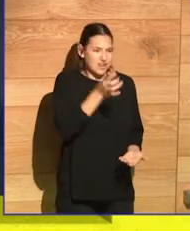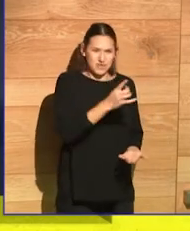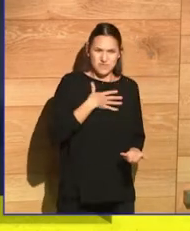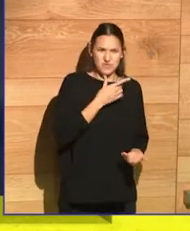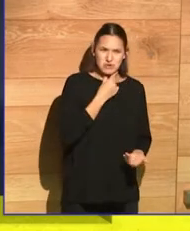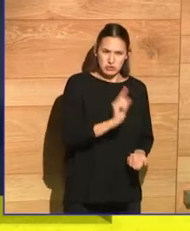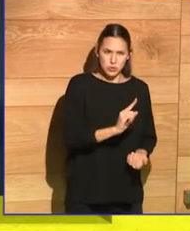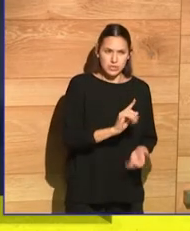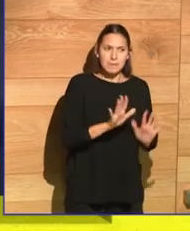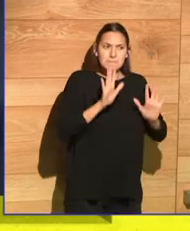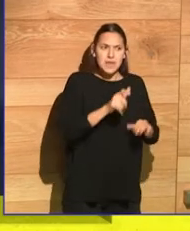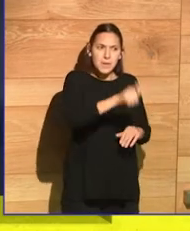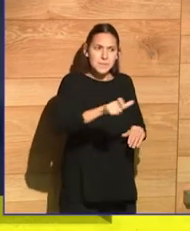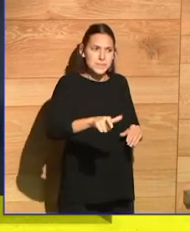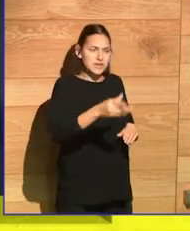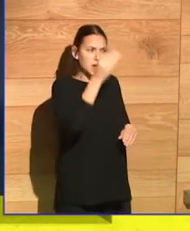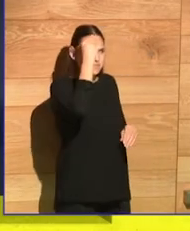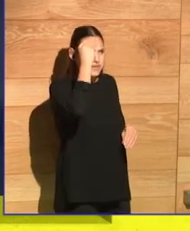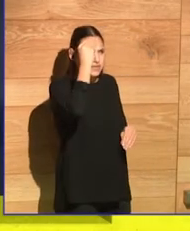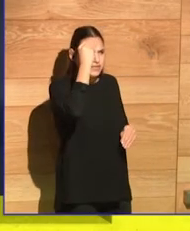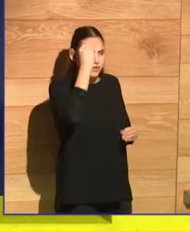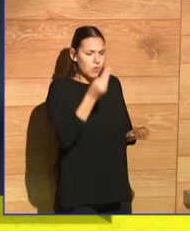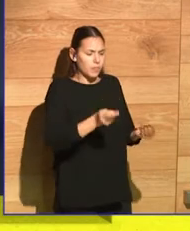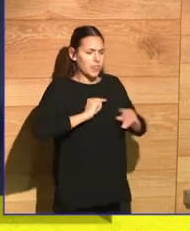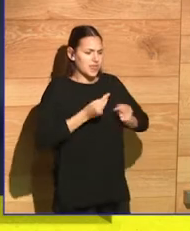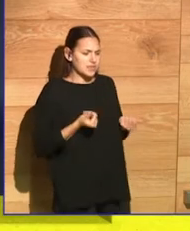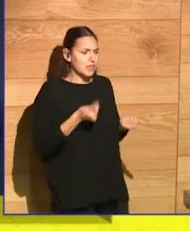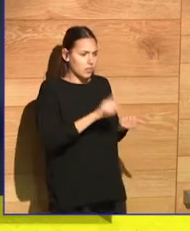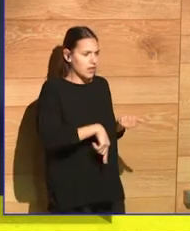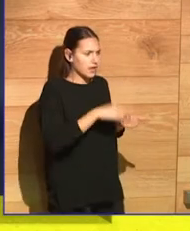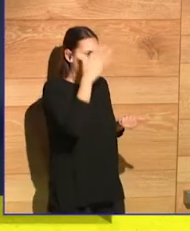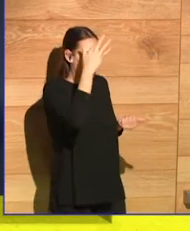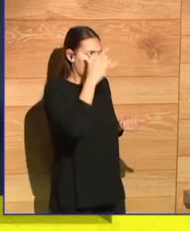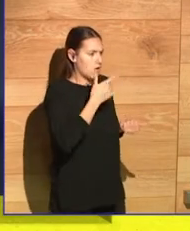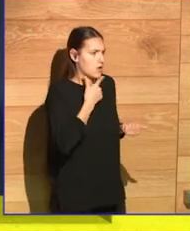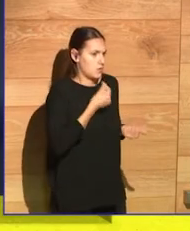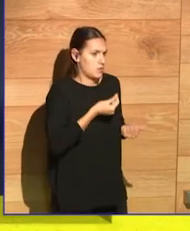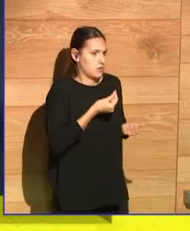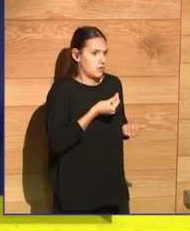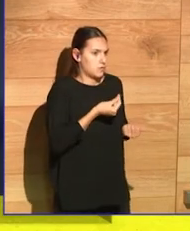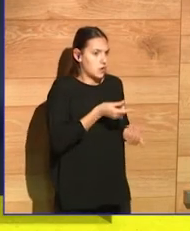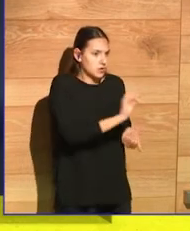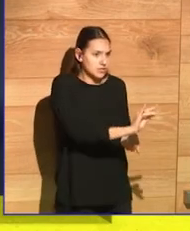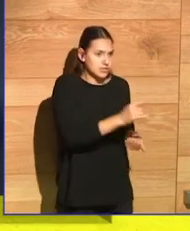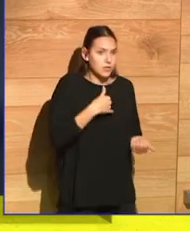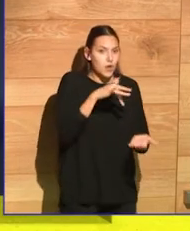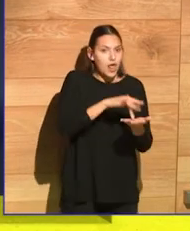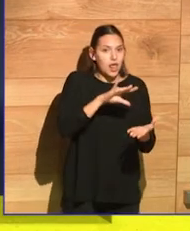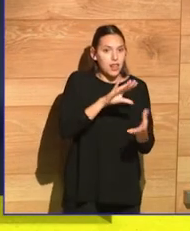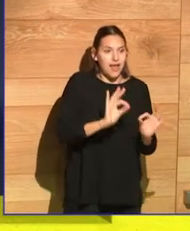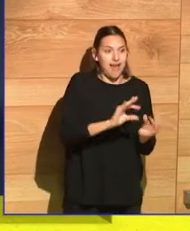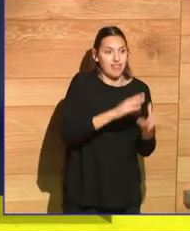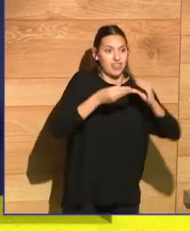but sometimes it looks like the world really likes to get inspiration from your work and all of the people who have read